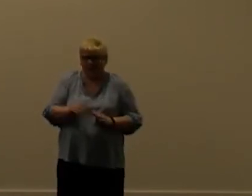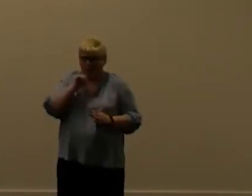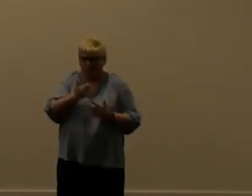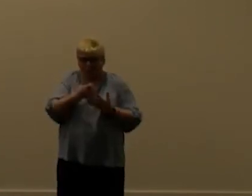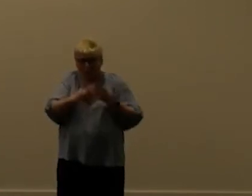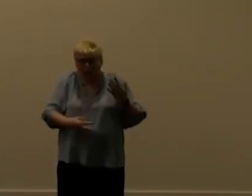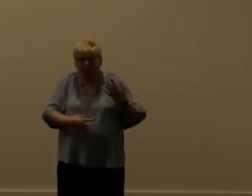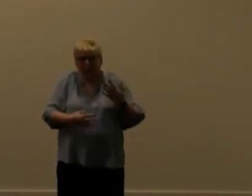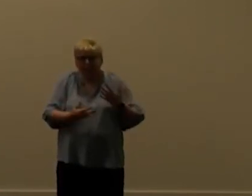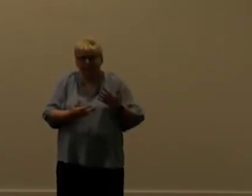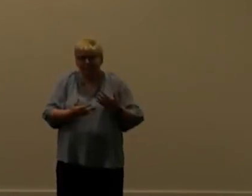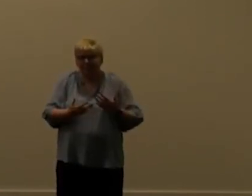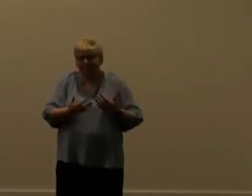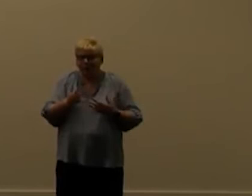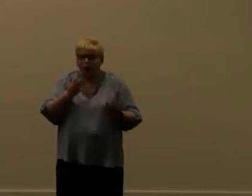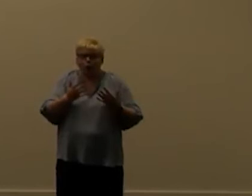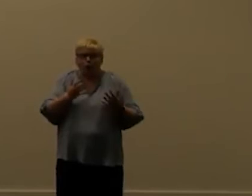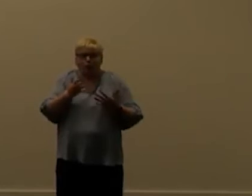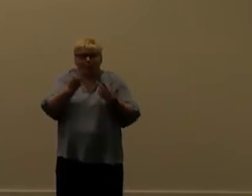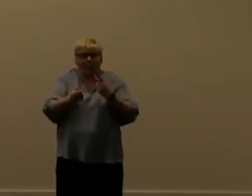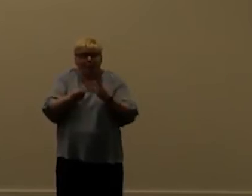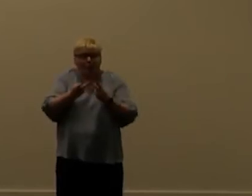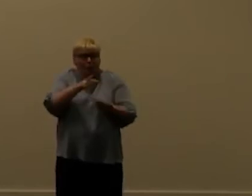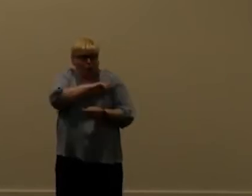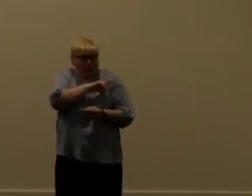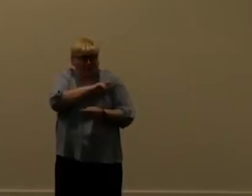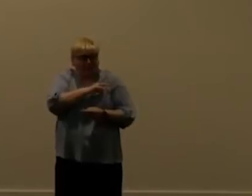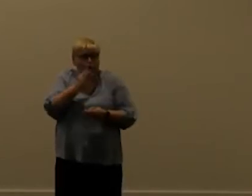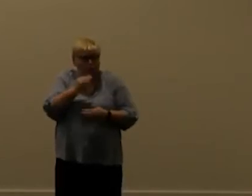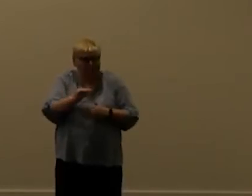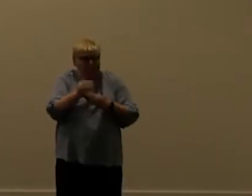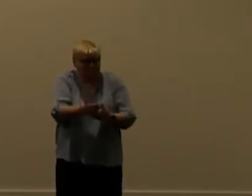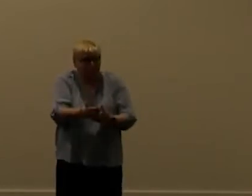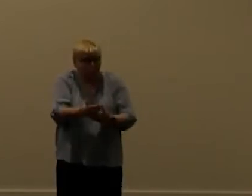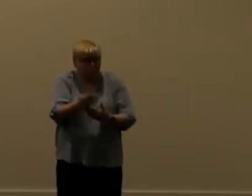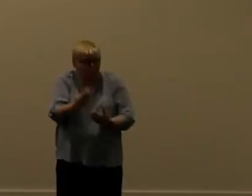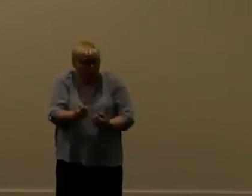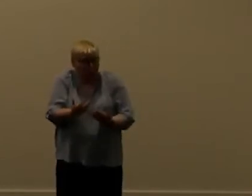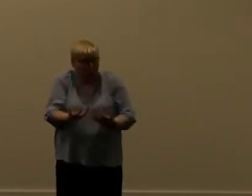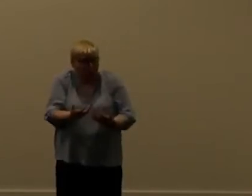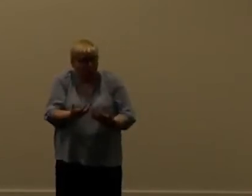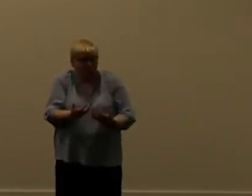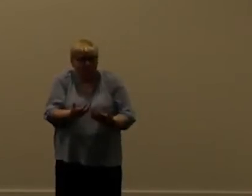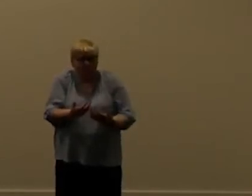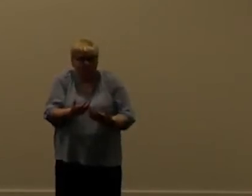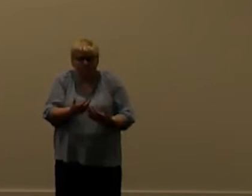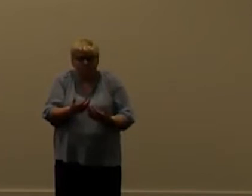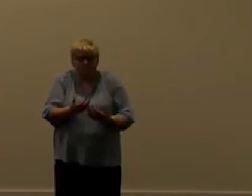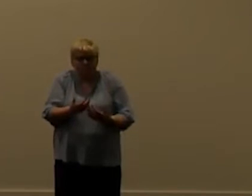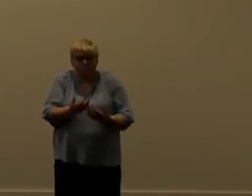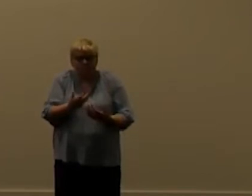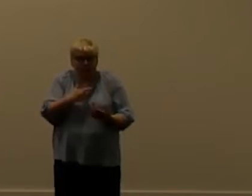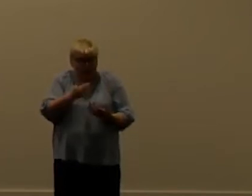so you don't there's there's other reasons to do create using batches like performance uh so i don't